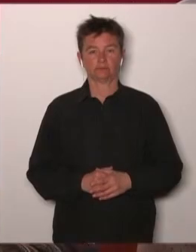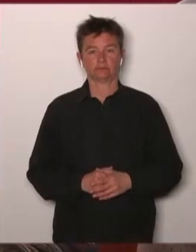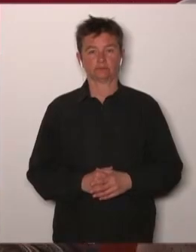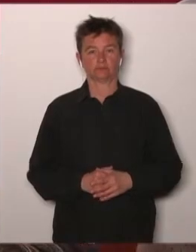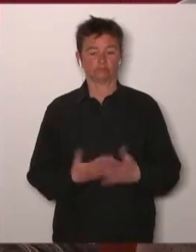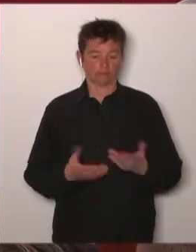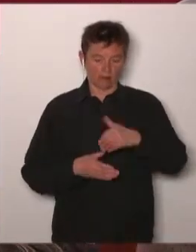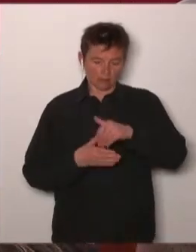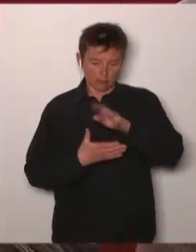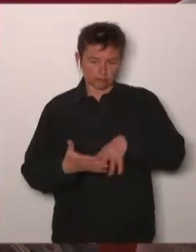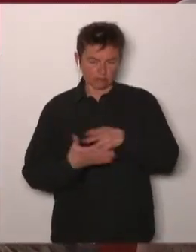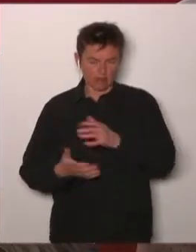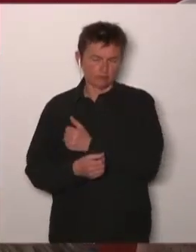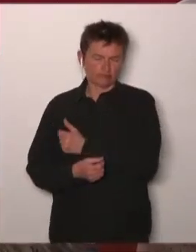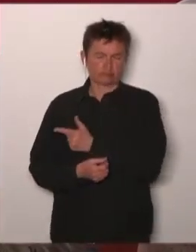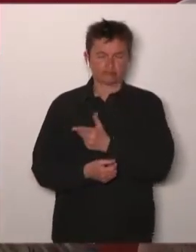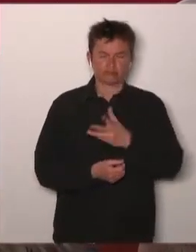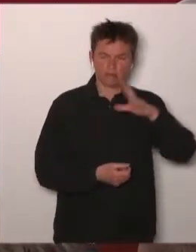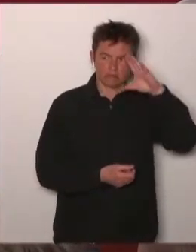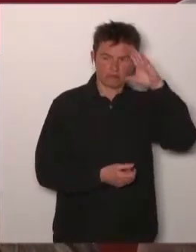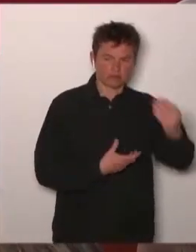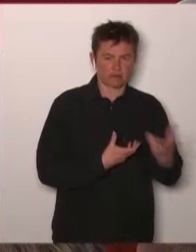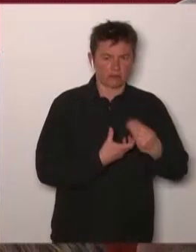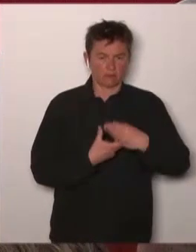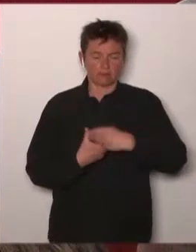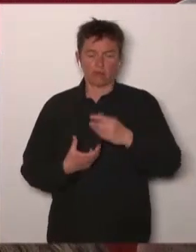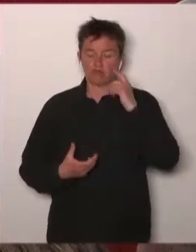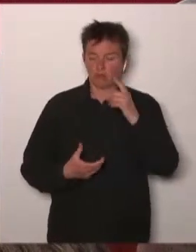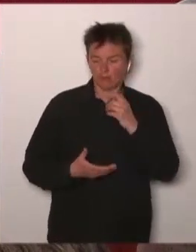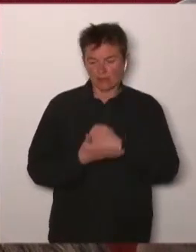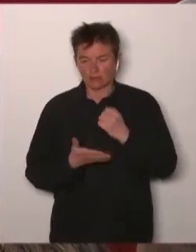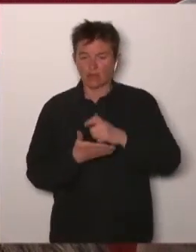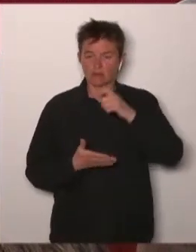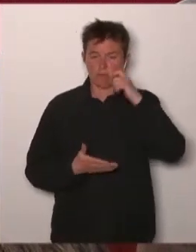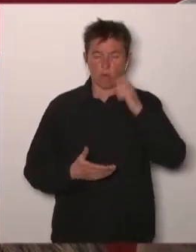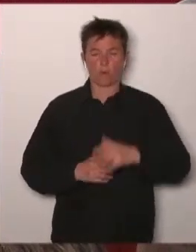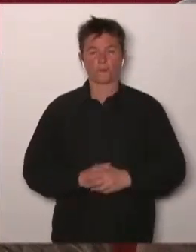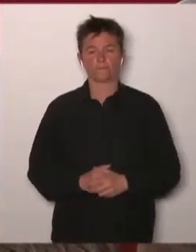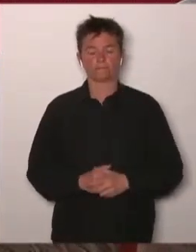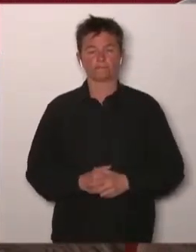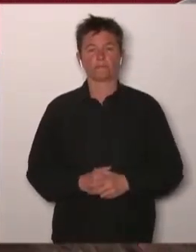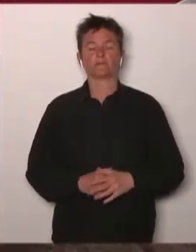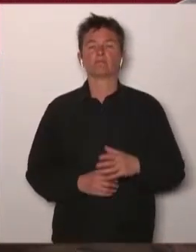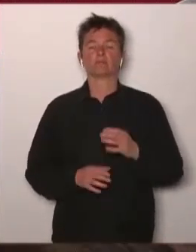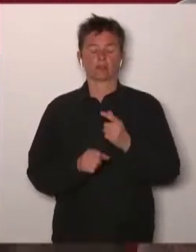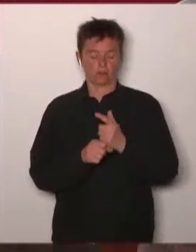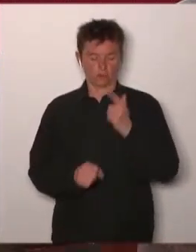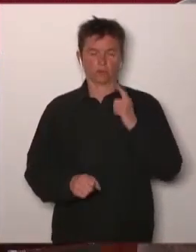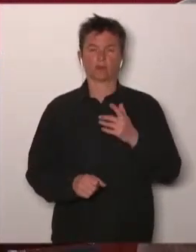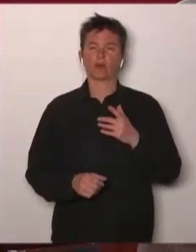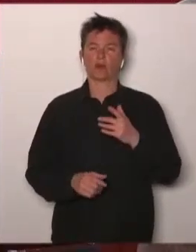You had, and this is mainly the starting point of this masterclass, two years ago, published a manifest